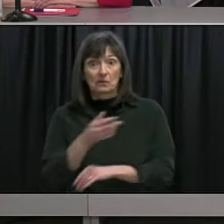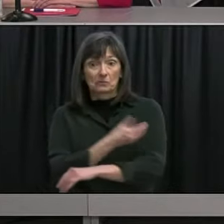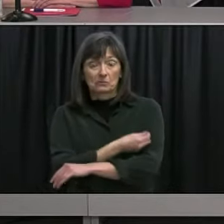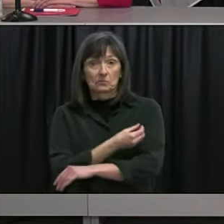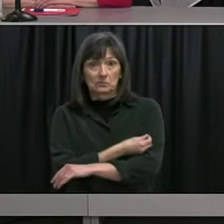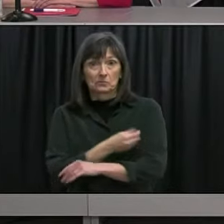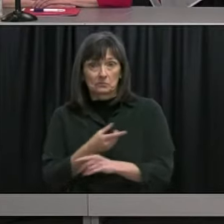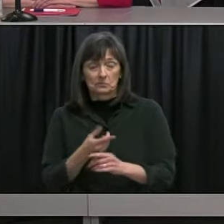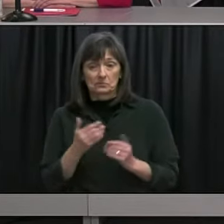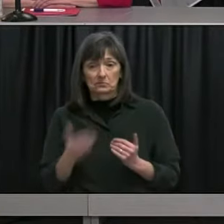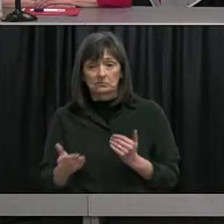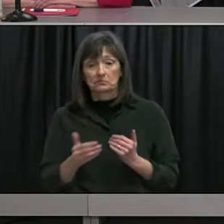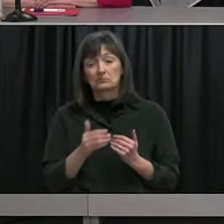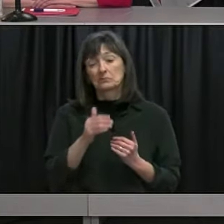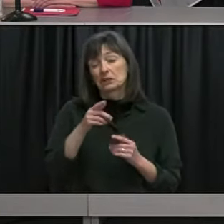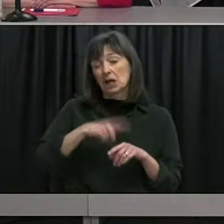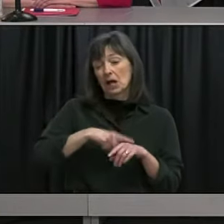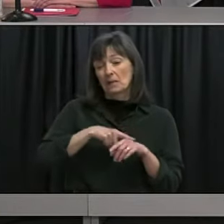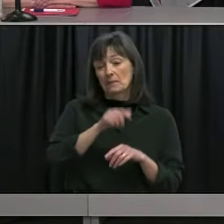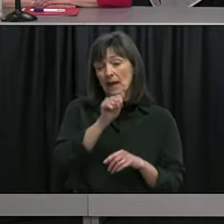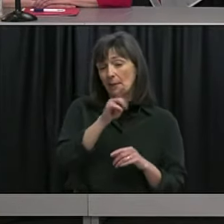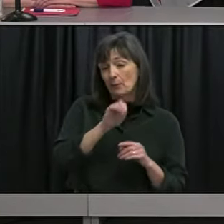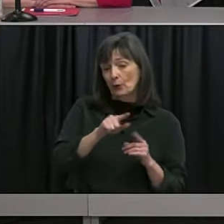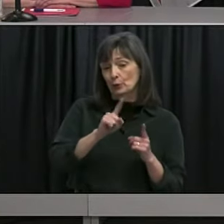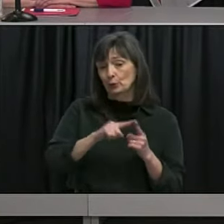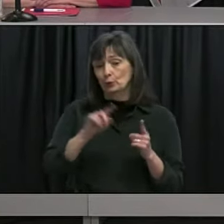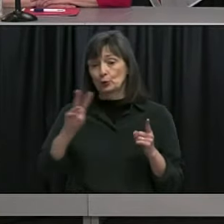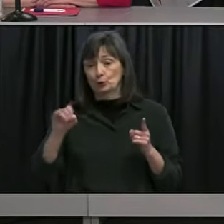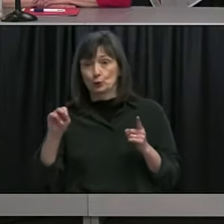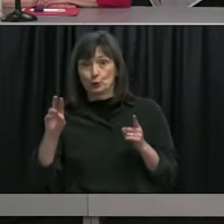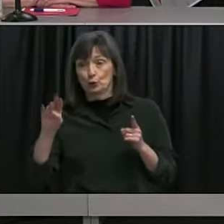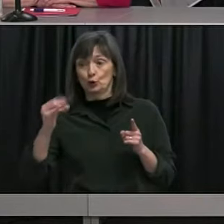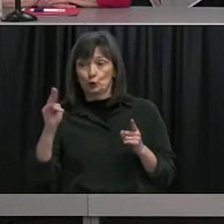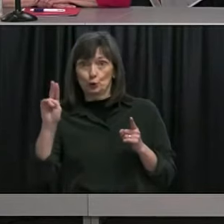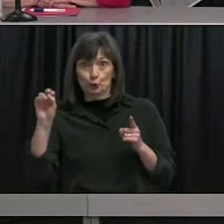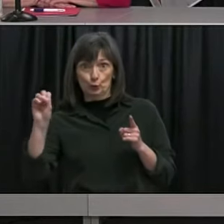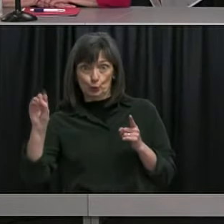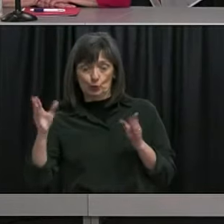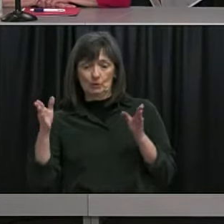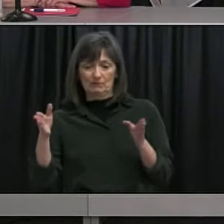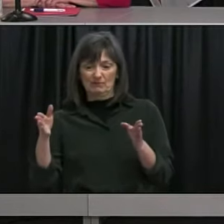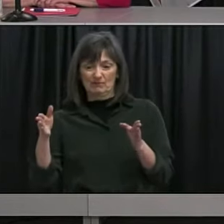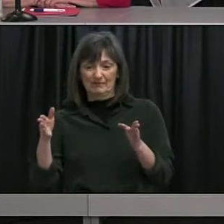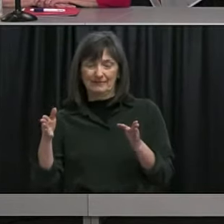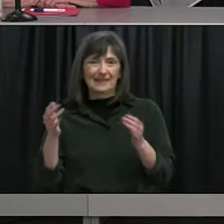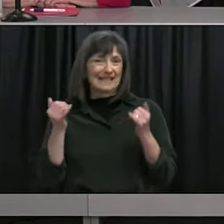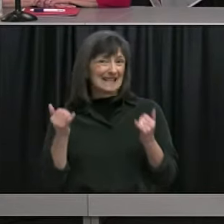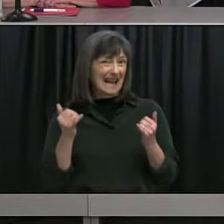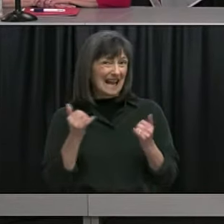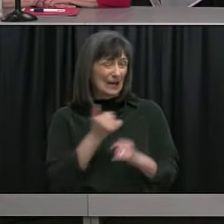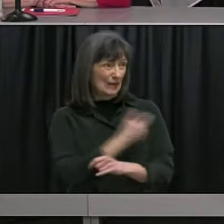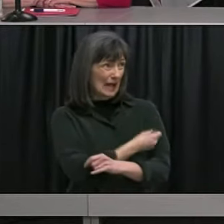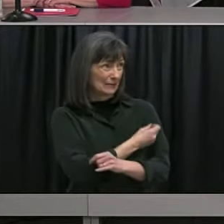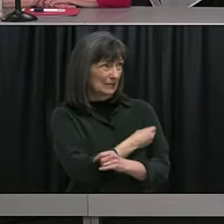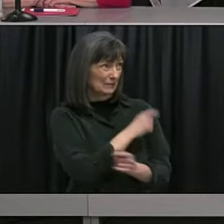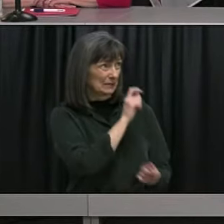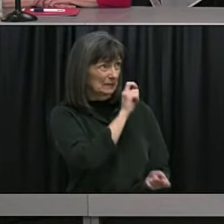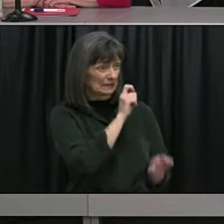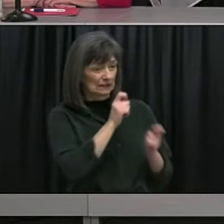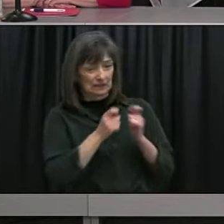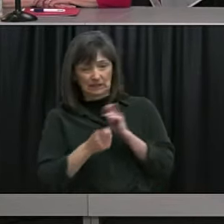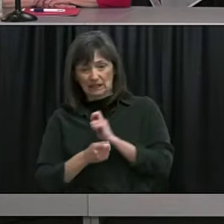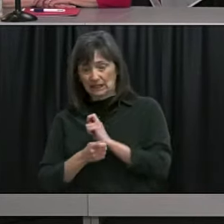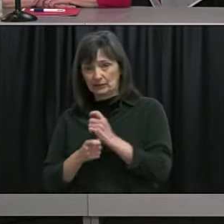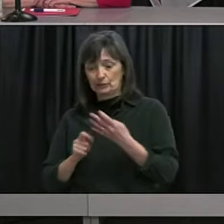spot between April and June I'm just wondering if things given our changing vaccine situation the AstraZeneca vaccine